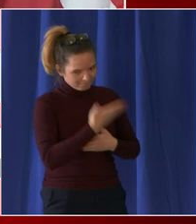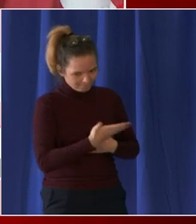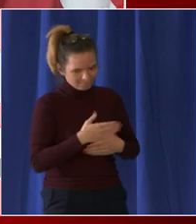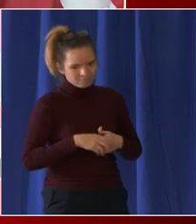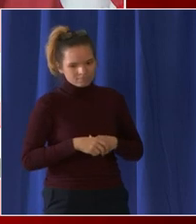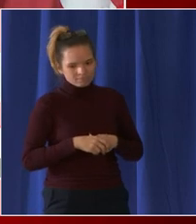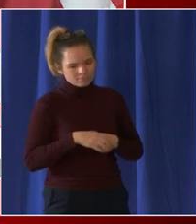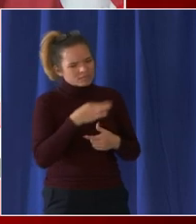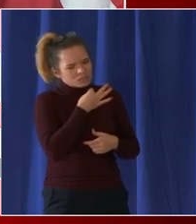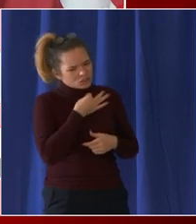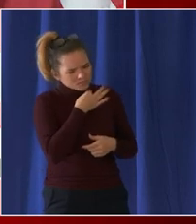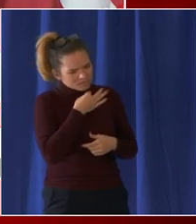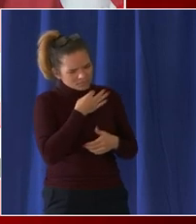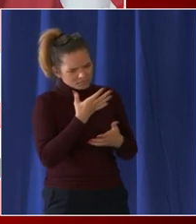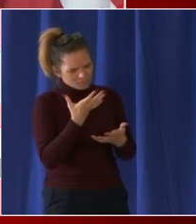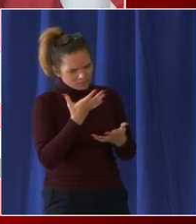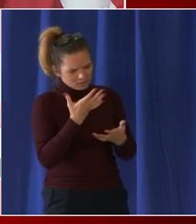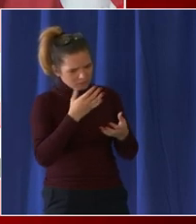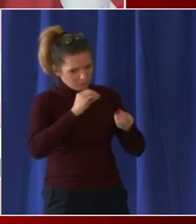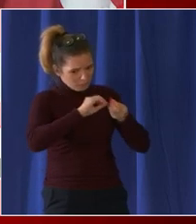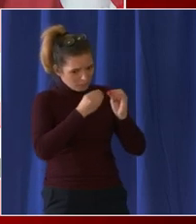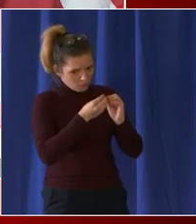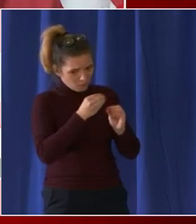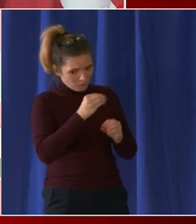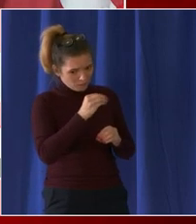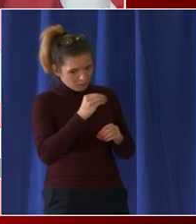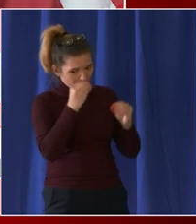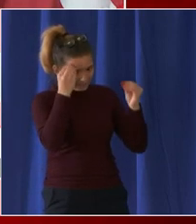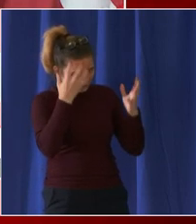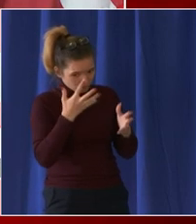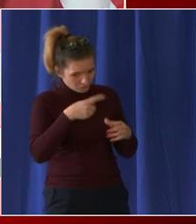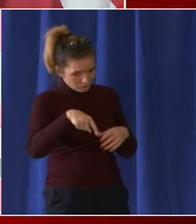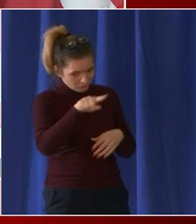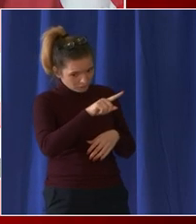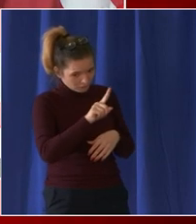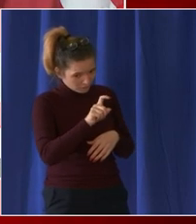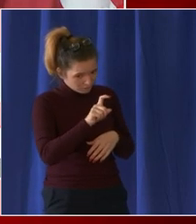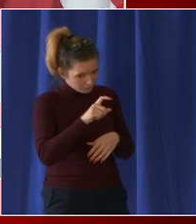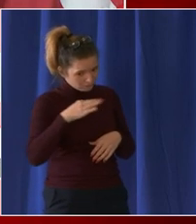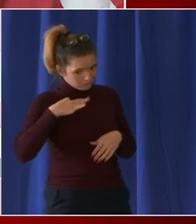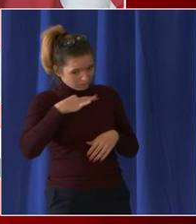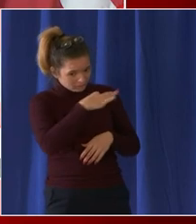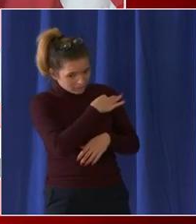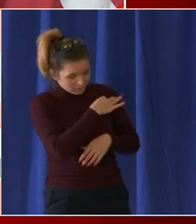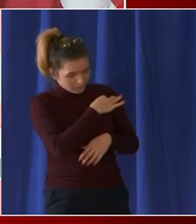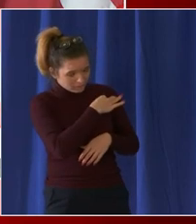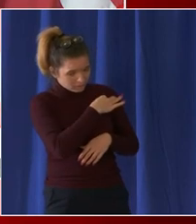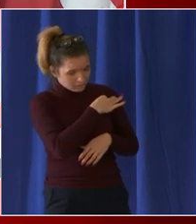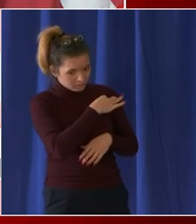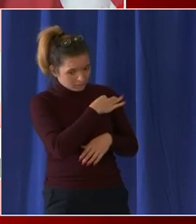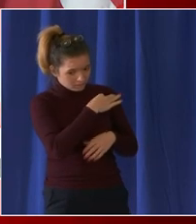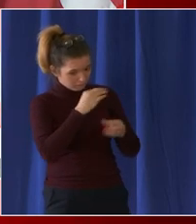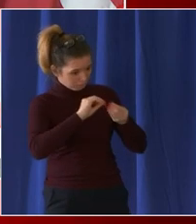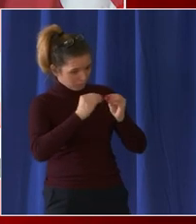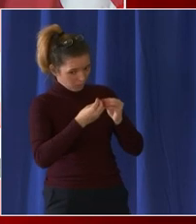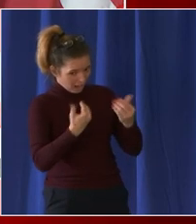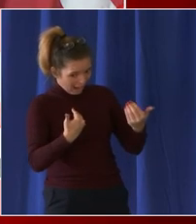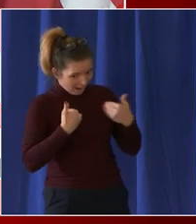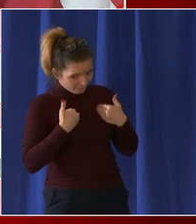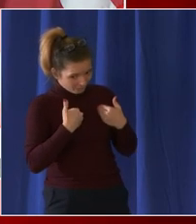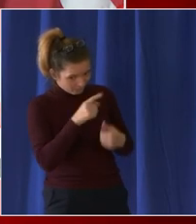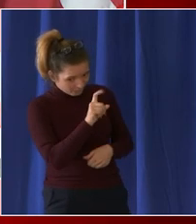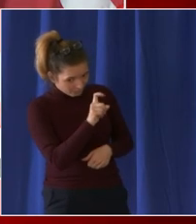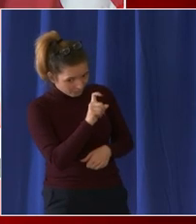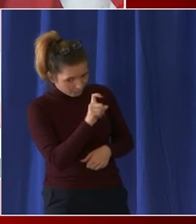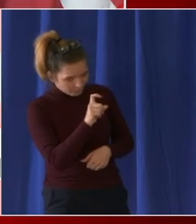staff and teachers test results uploaded um to compare to this 39 for students the number of